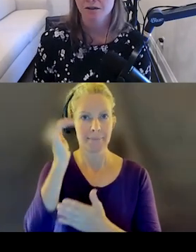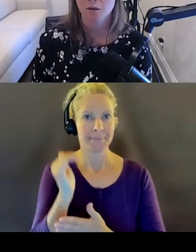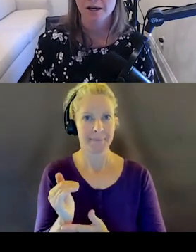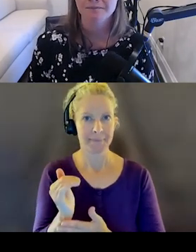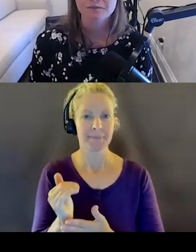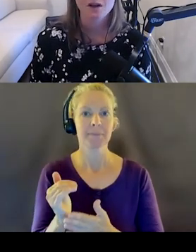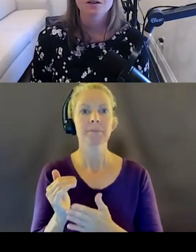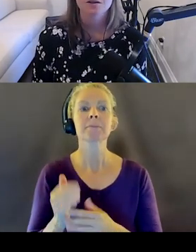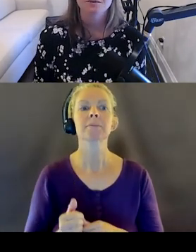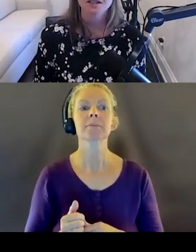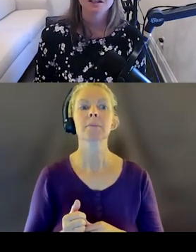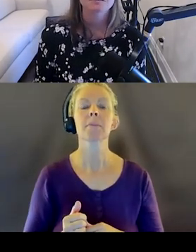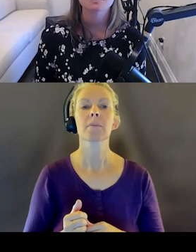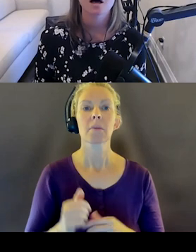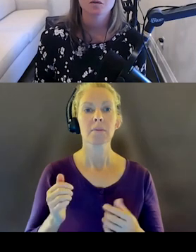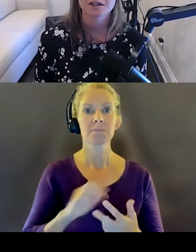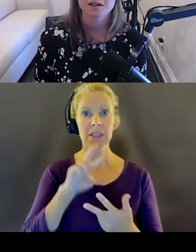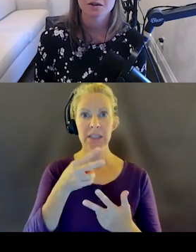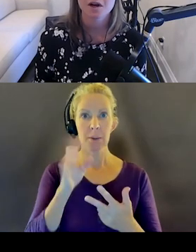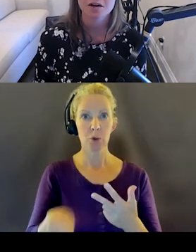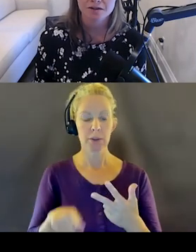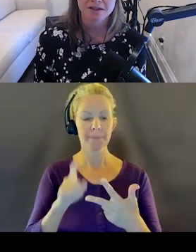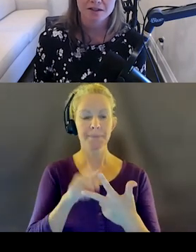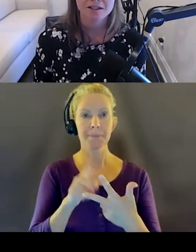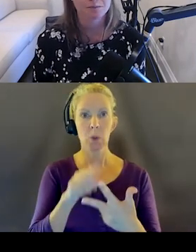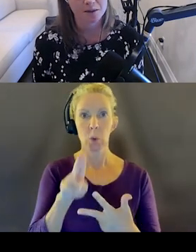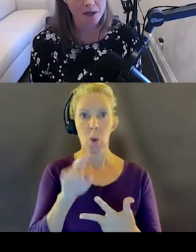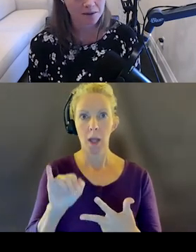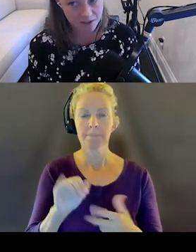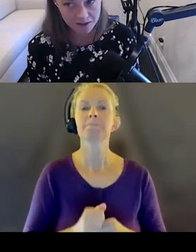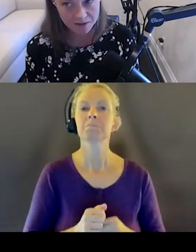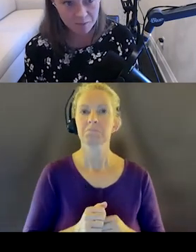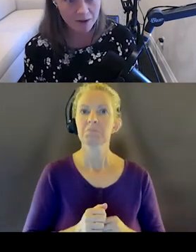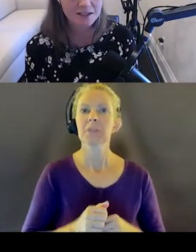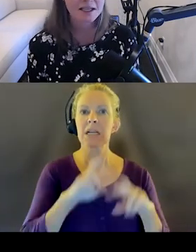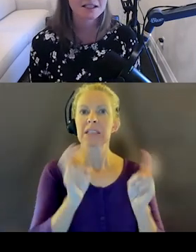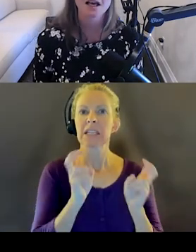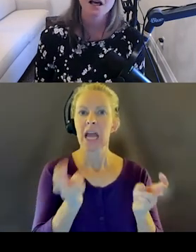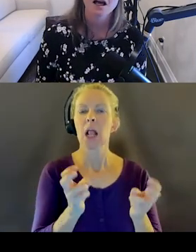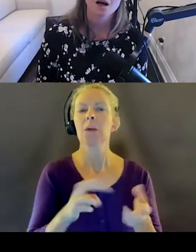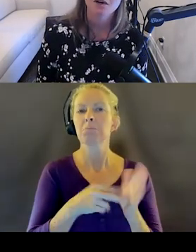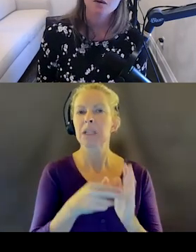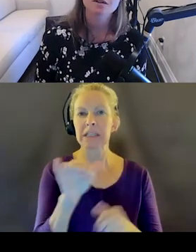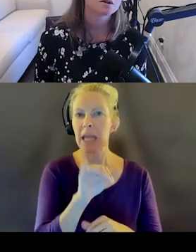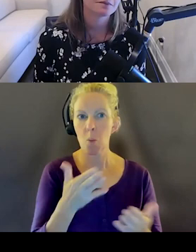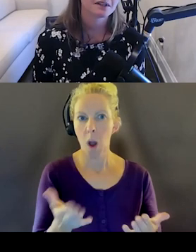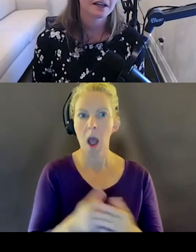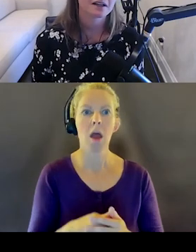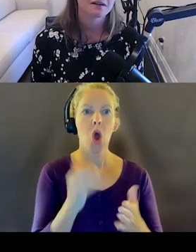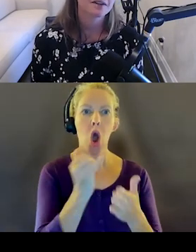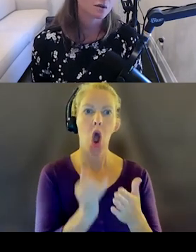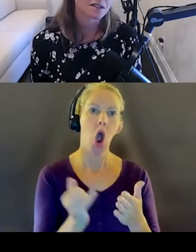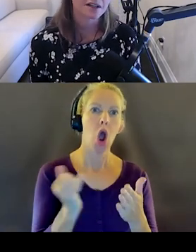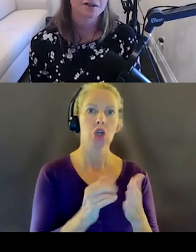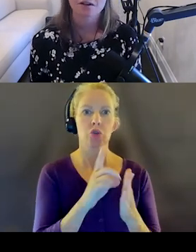designer, UI. So some synonyms would include art director. That's a pretty popular title these days. But old school would be